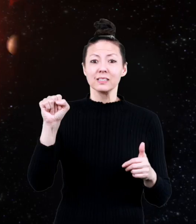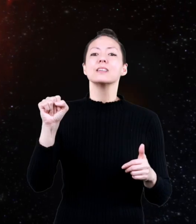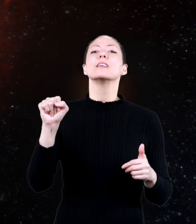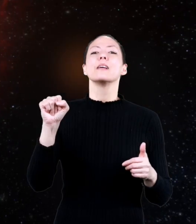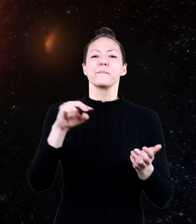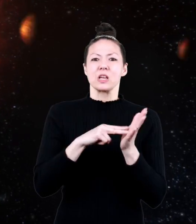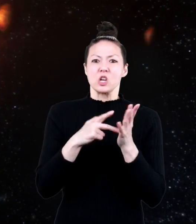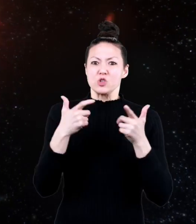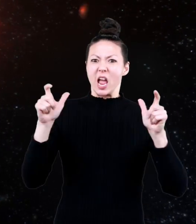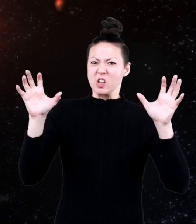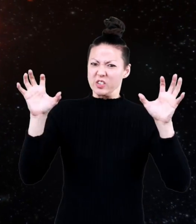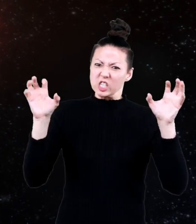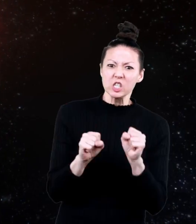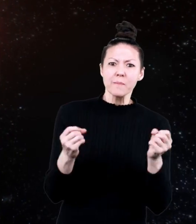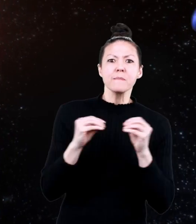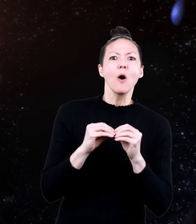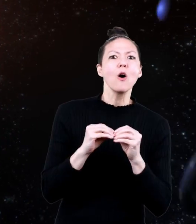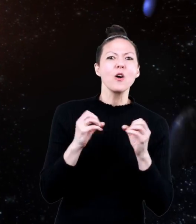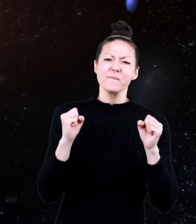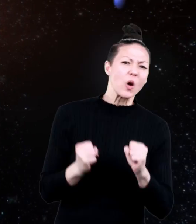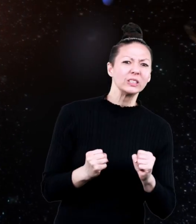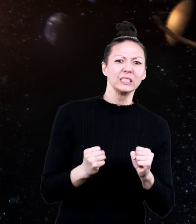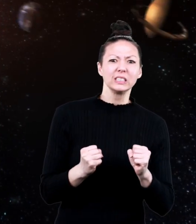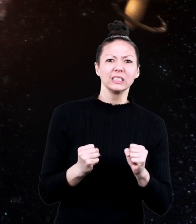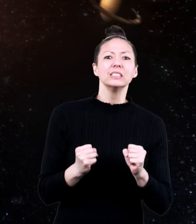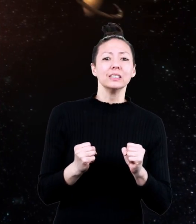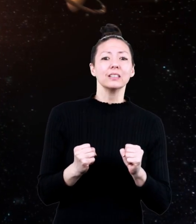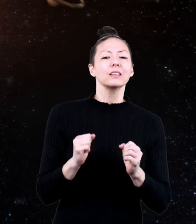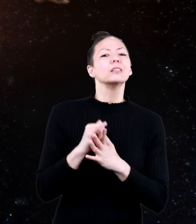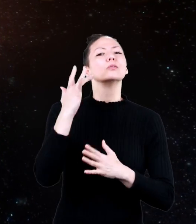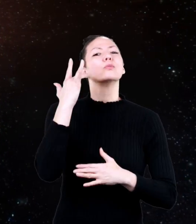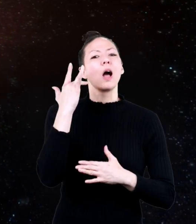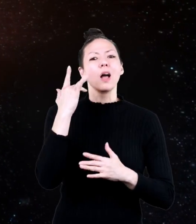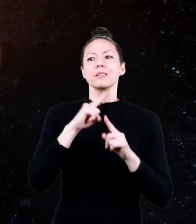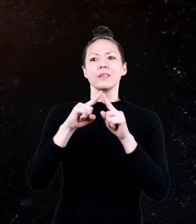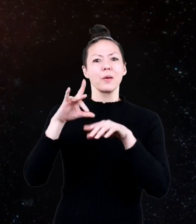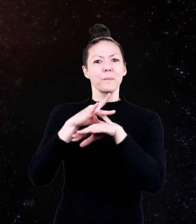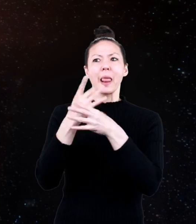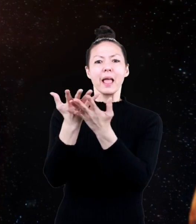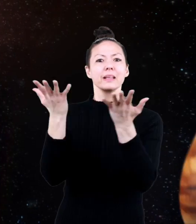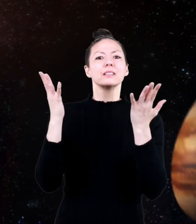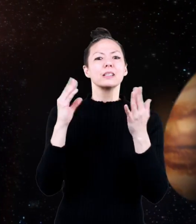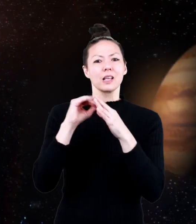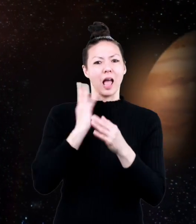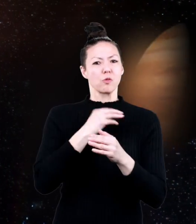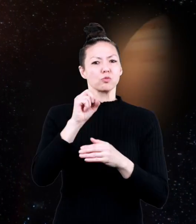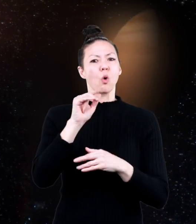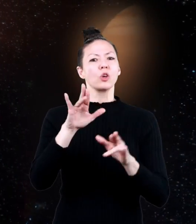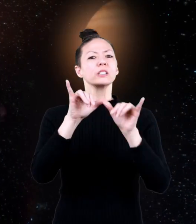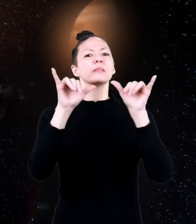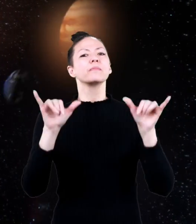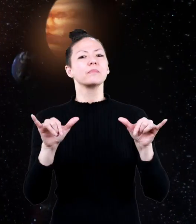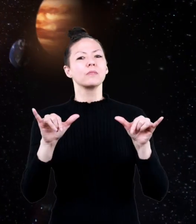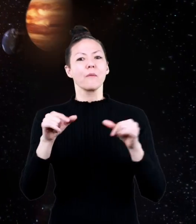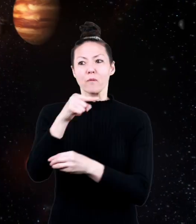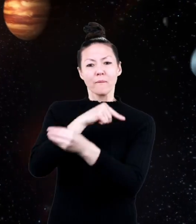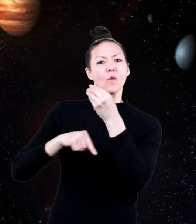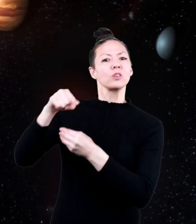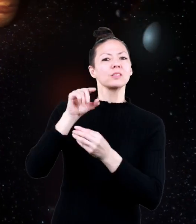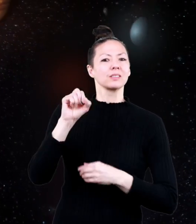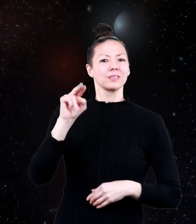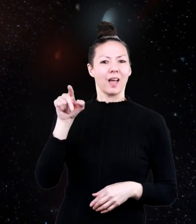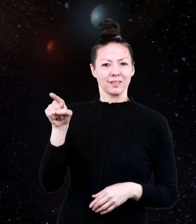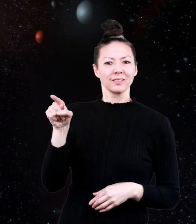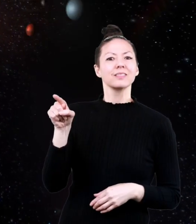The bigger the mass, the greater the gravitational force. This is why all of the planets in our solar system